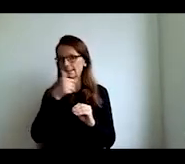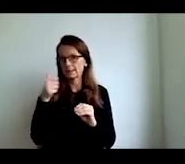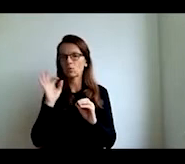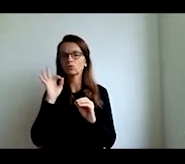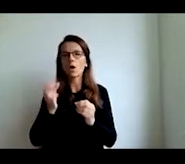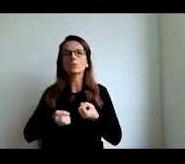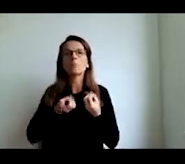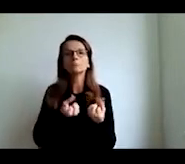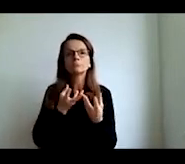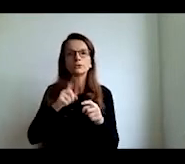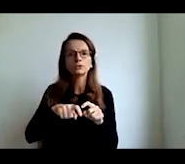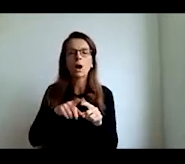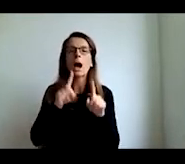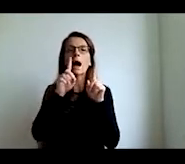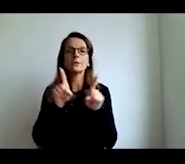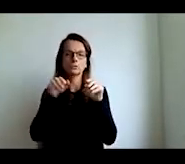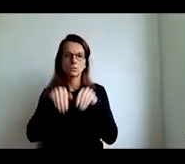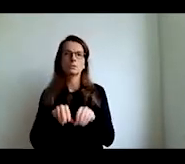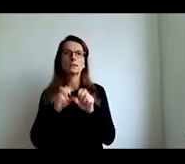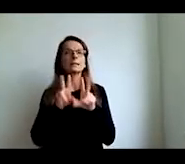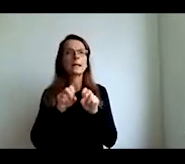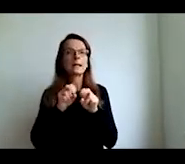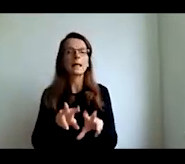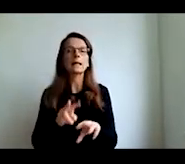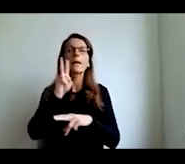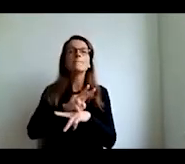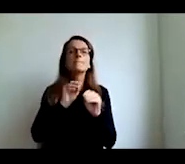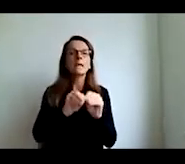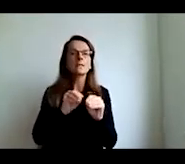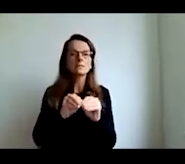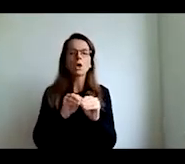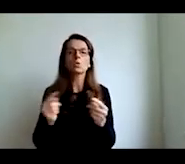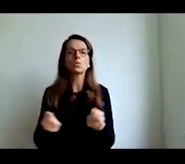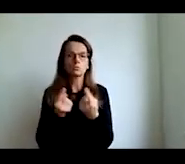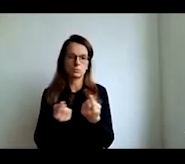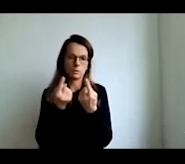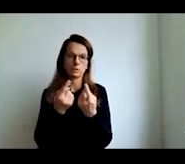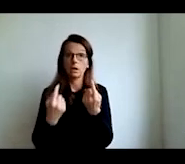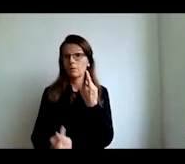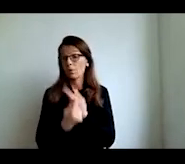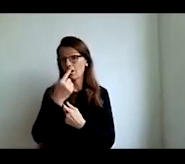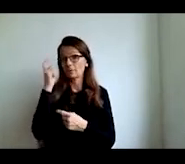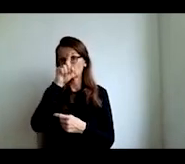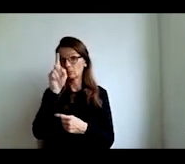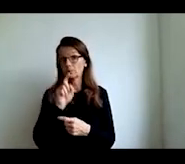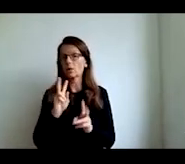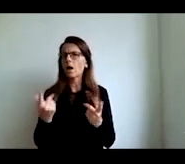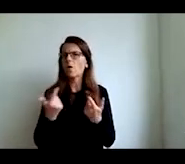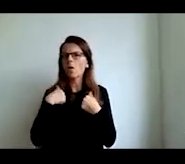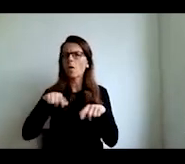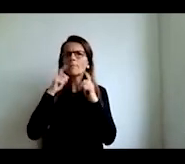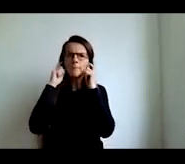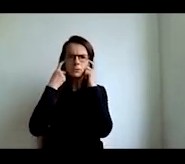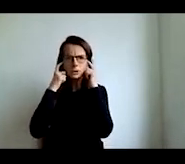evaluator and i think it raises the question and how we can make sure that technology will always remain human centered